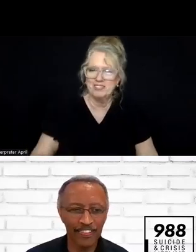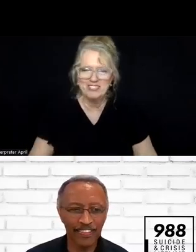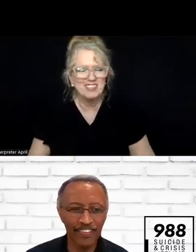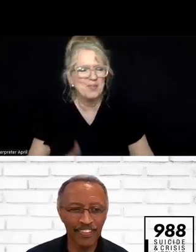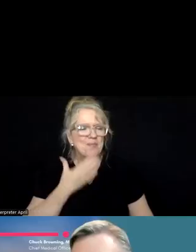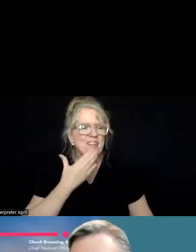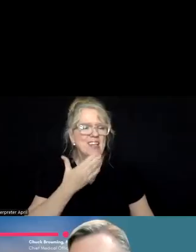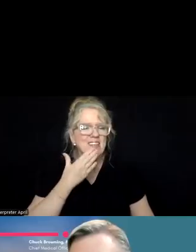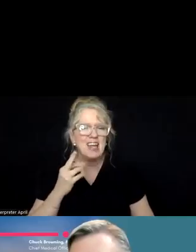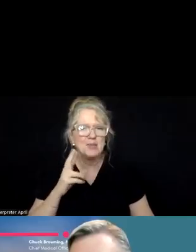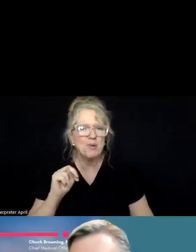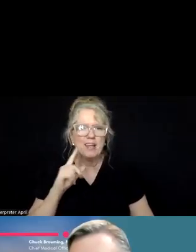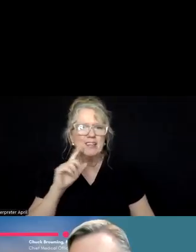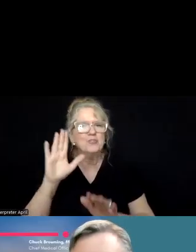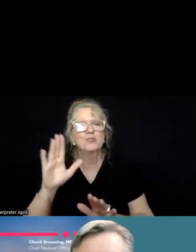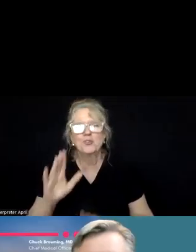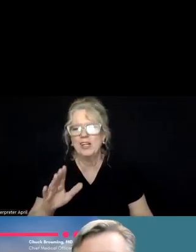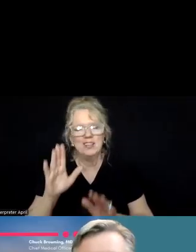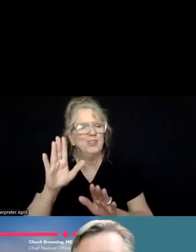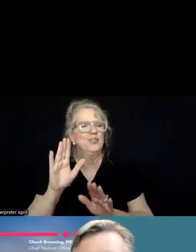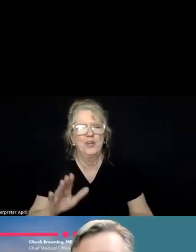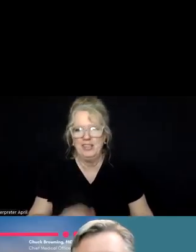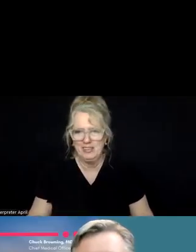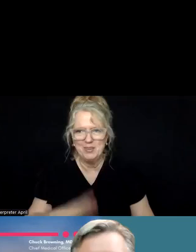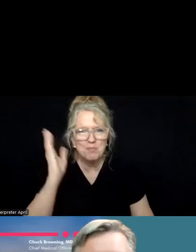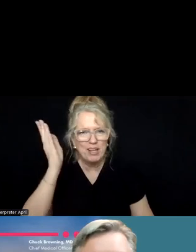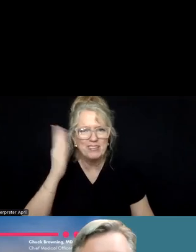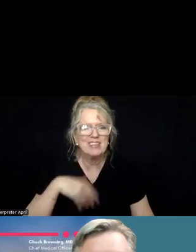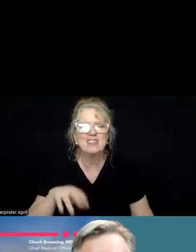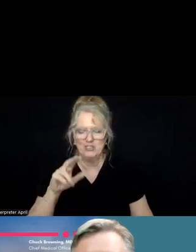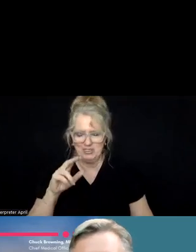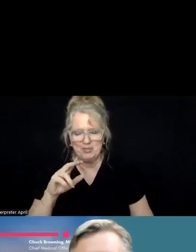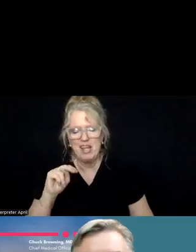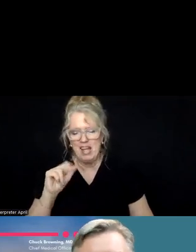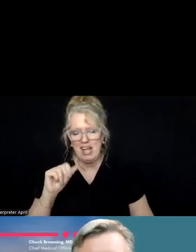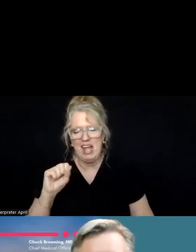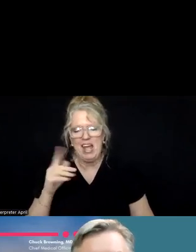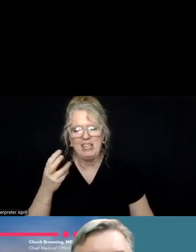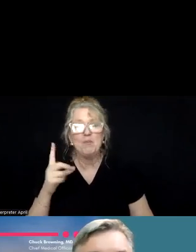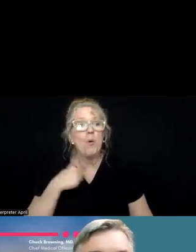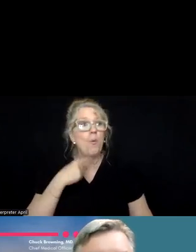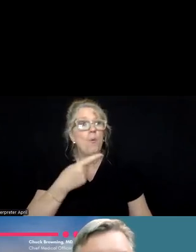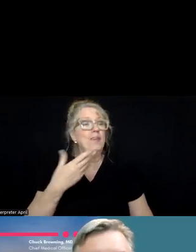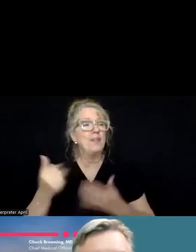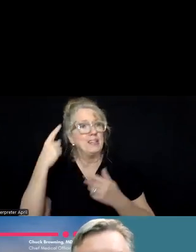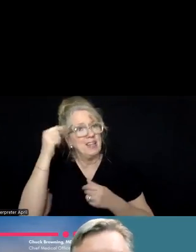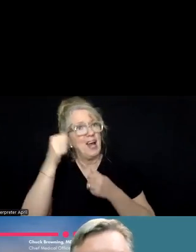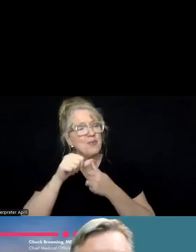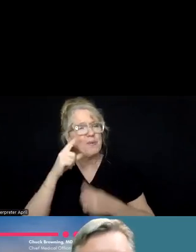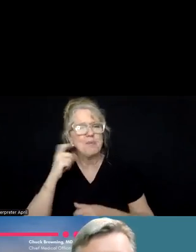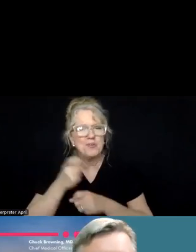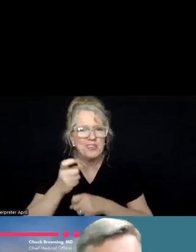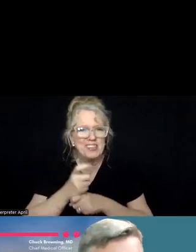Thanks, Brian. That was a great present. That was a great, uh, presentation at NASMID. And my, one of my take-homes is I remember you just teasing, Joan,